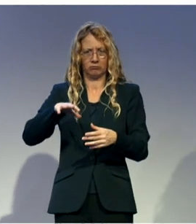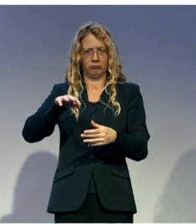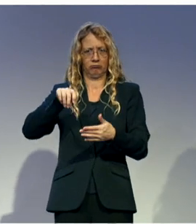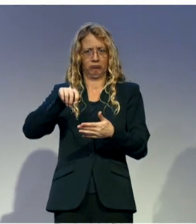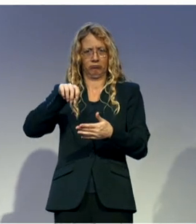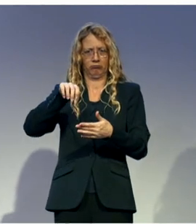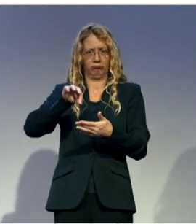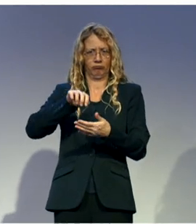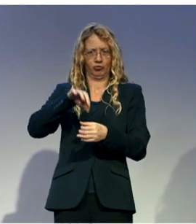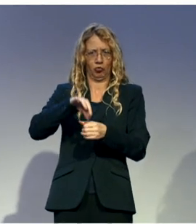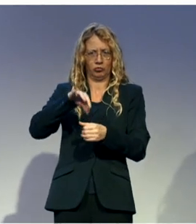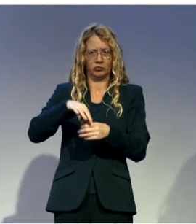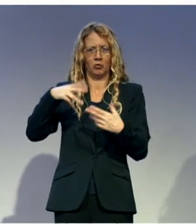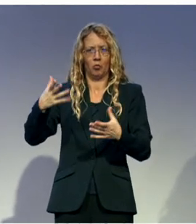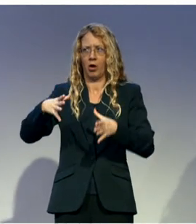in Nepal.